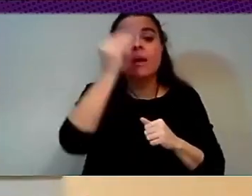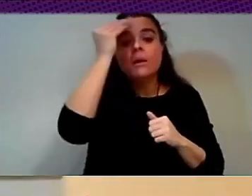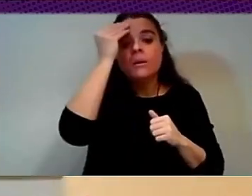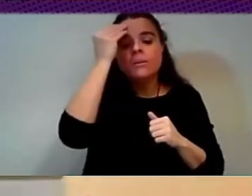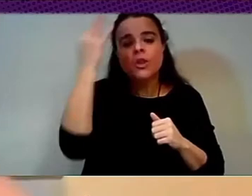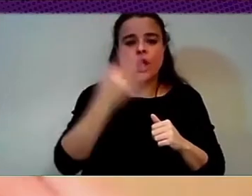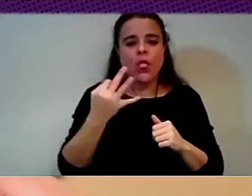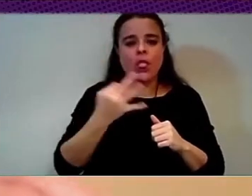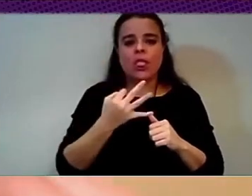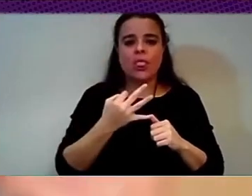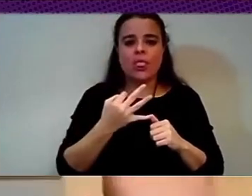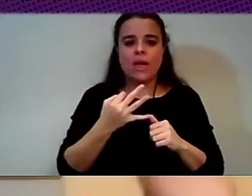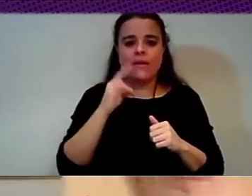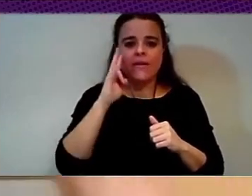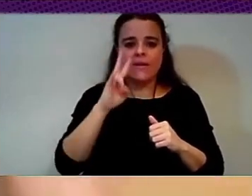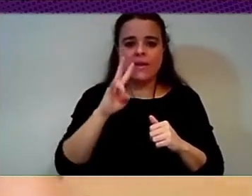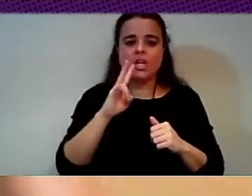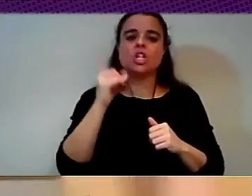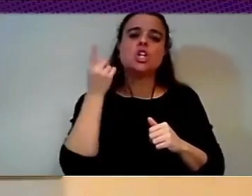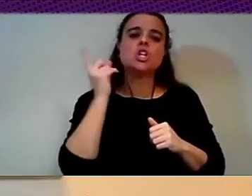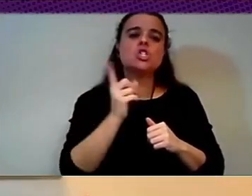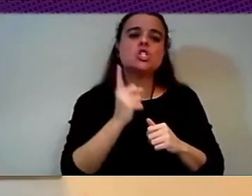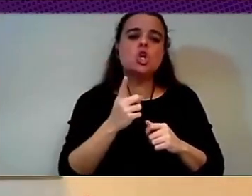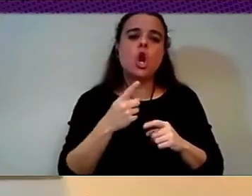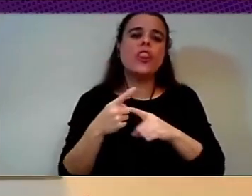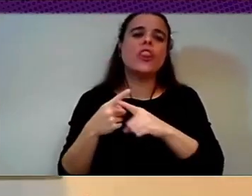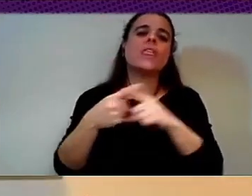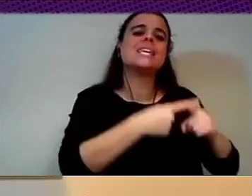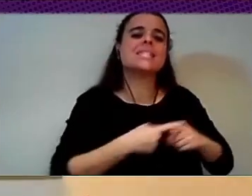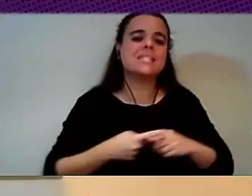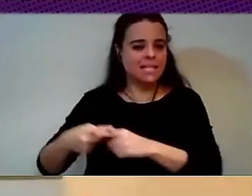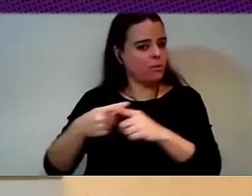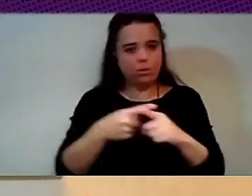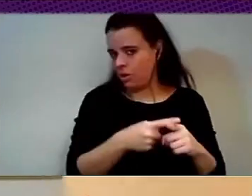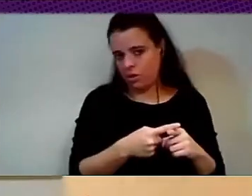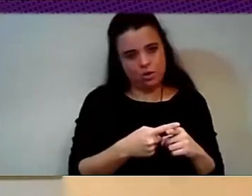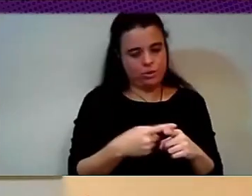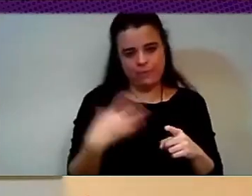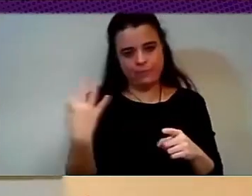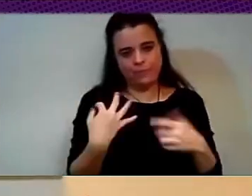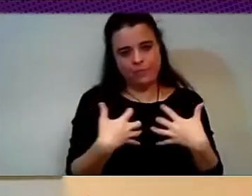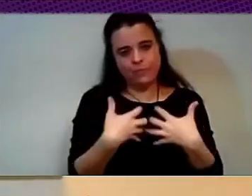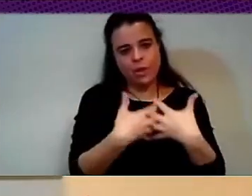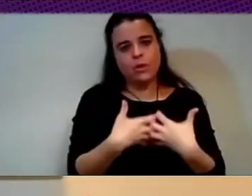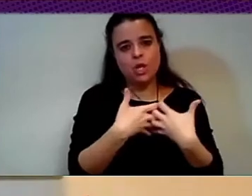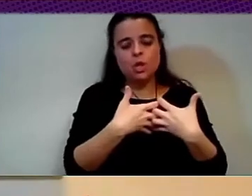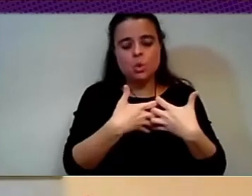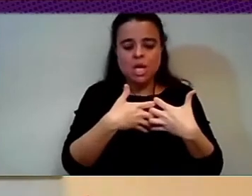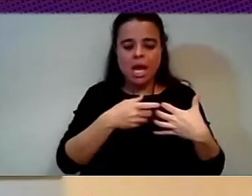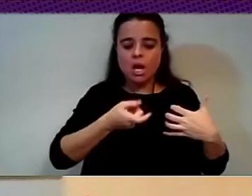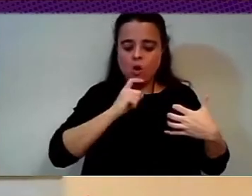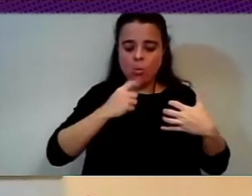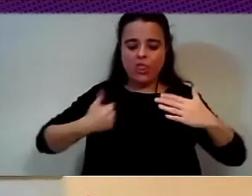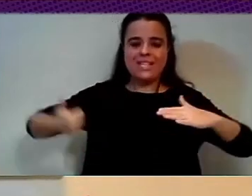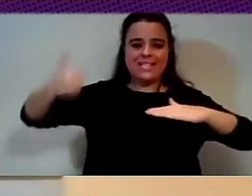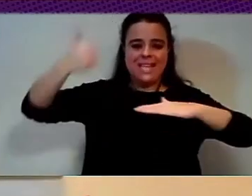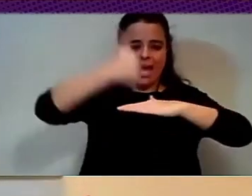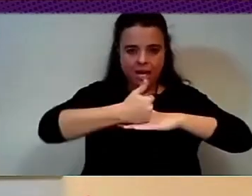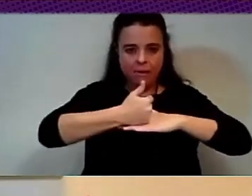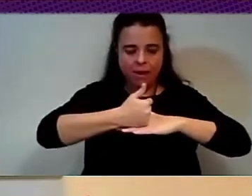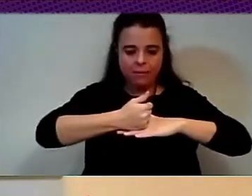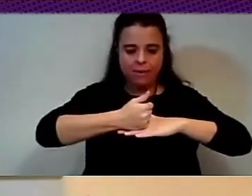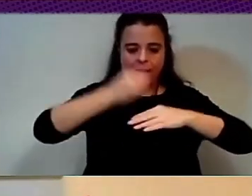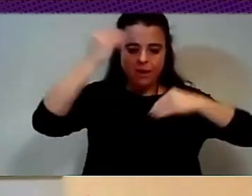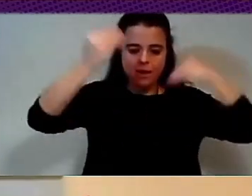to be, you know, fighting on the top of how this value is actually created. So we also need to be having an